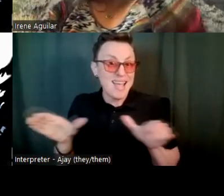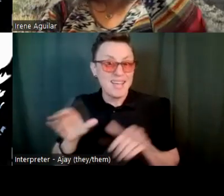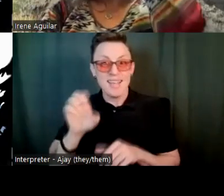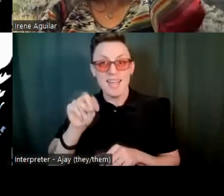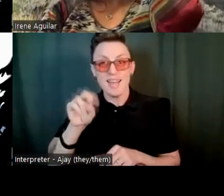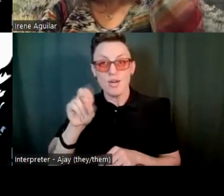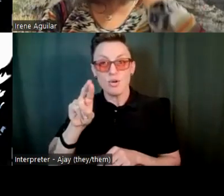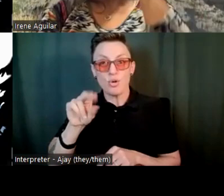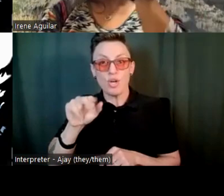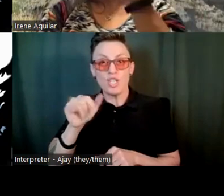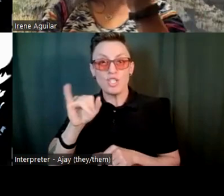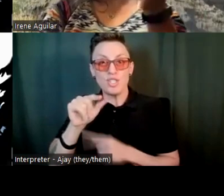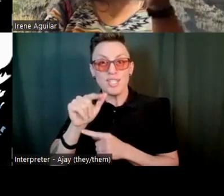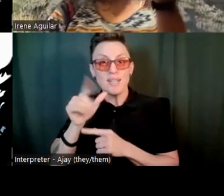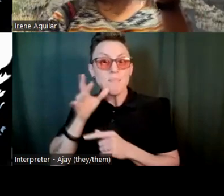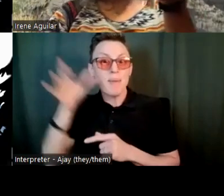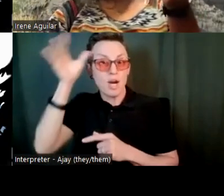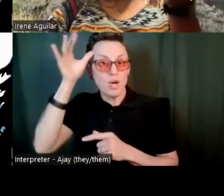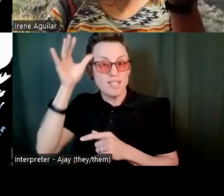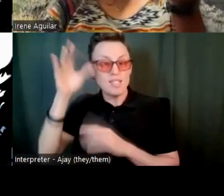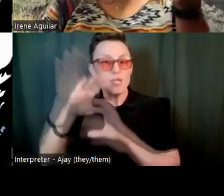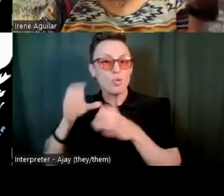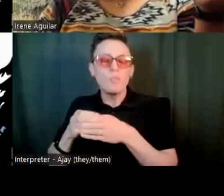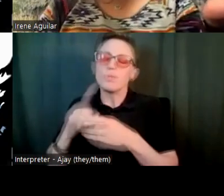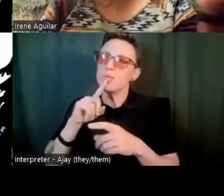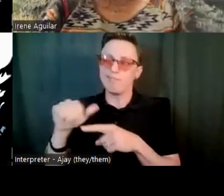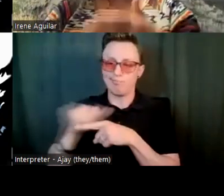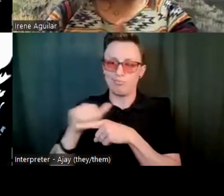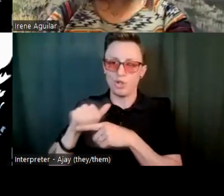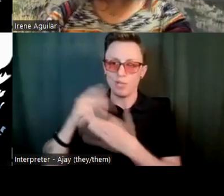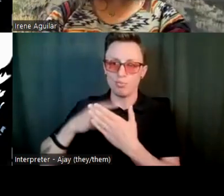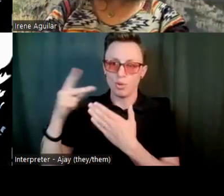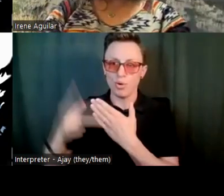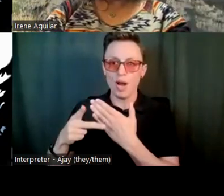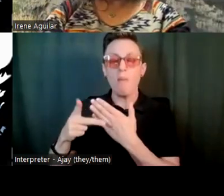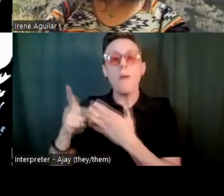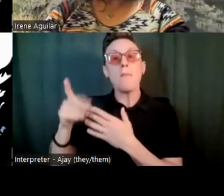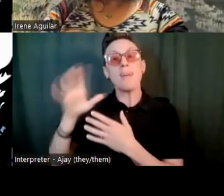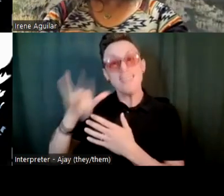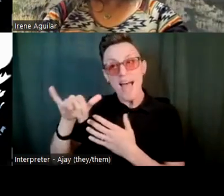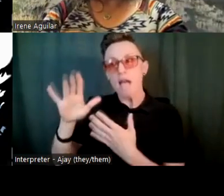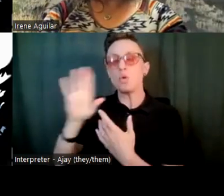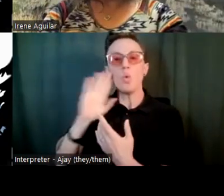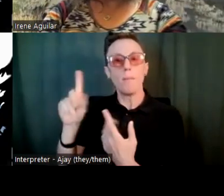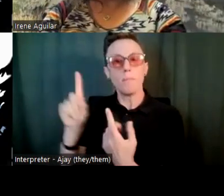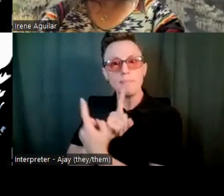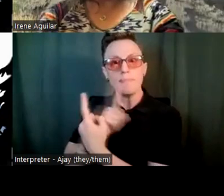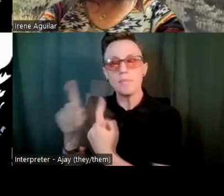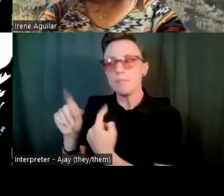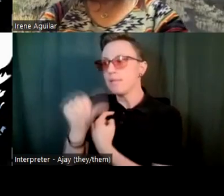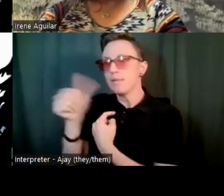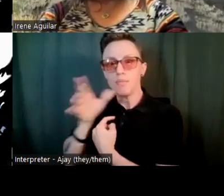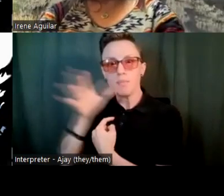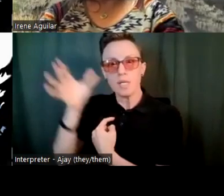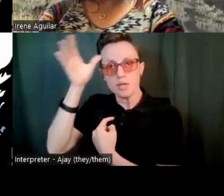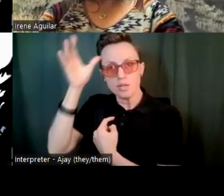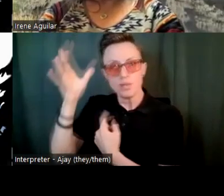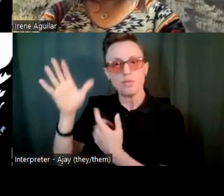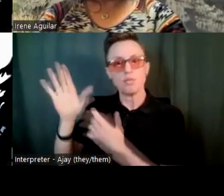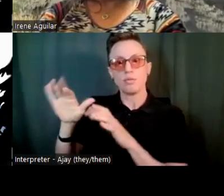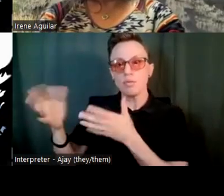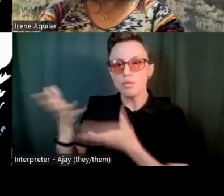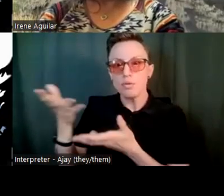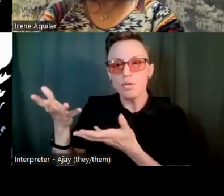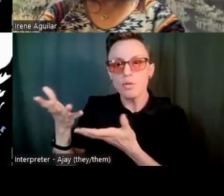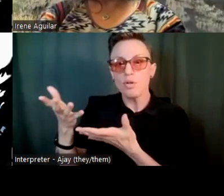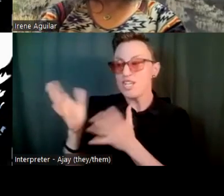well, that's, uh, a training program, but through that, you meet other parents of kids with disabilities. I find that, um, talking with